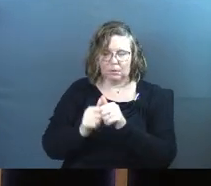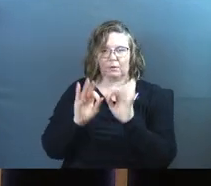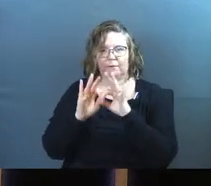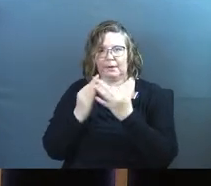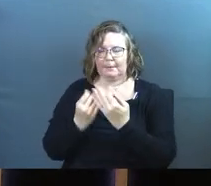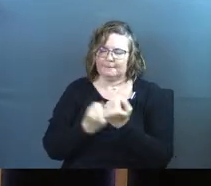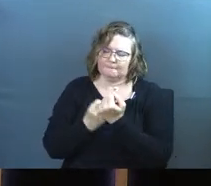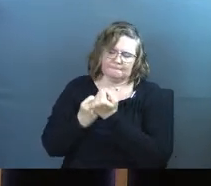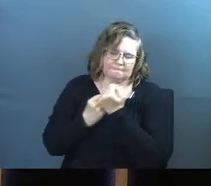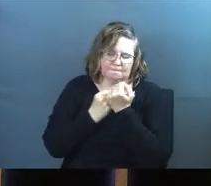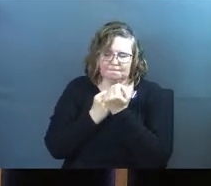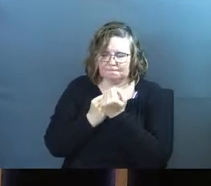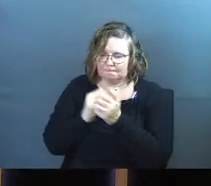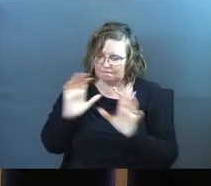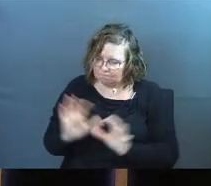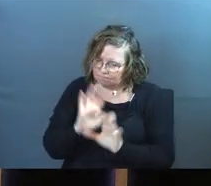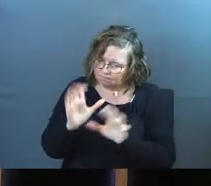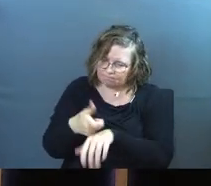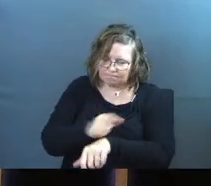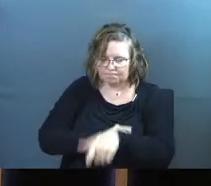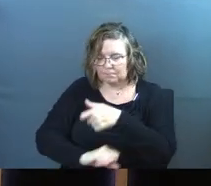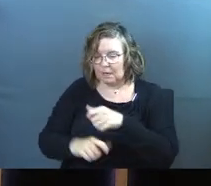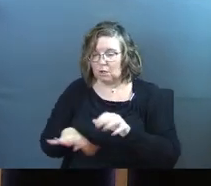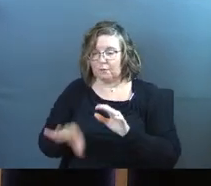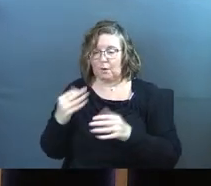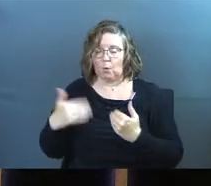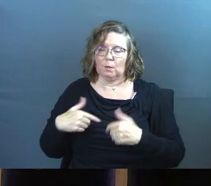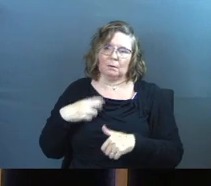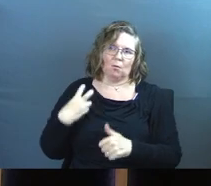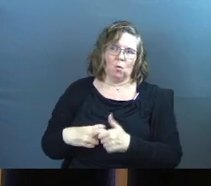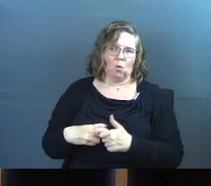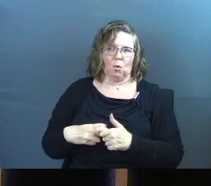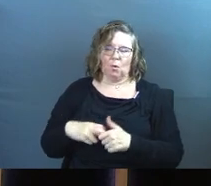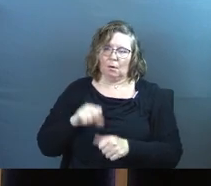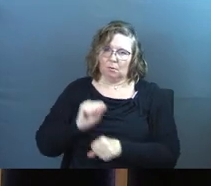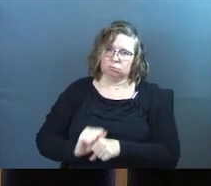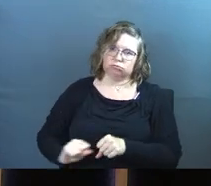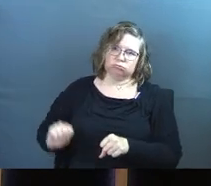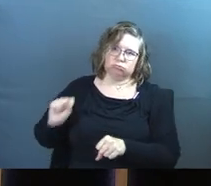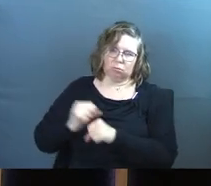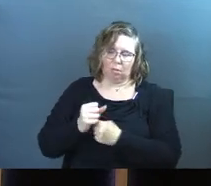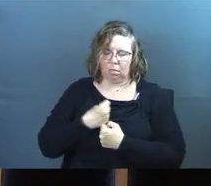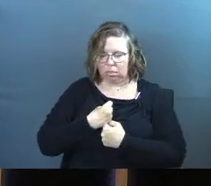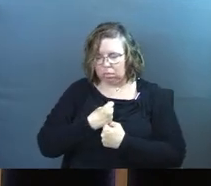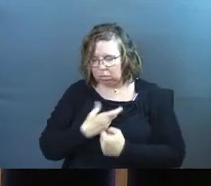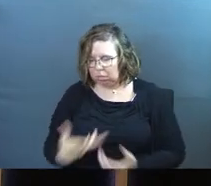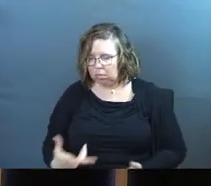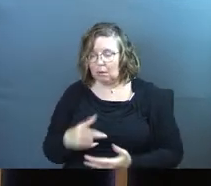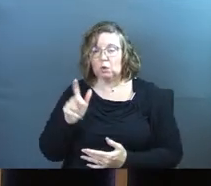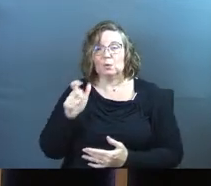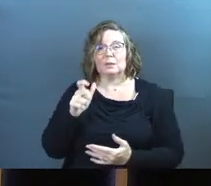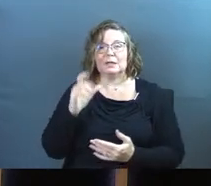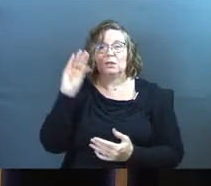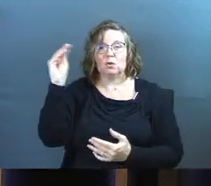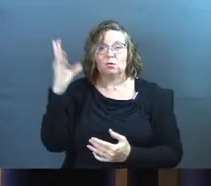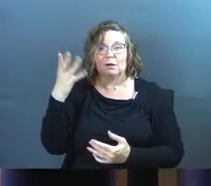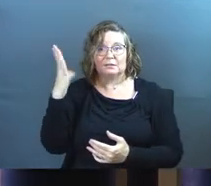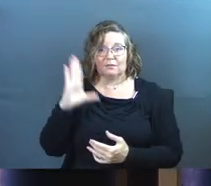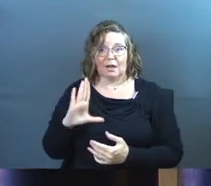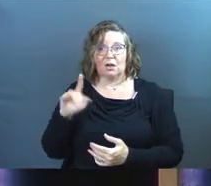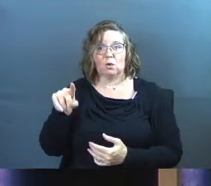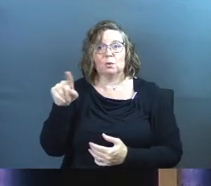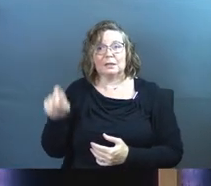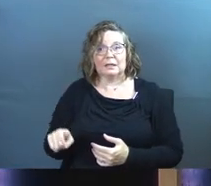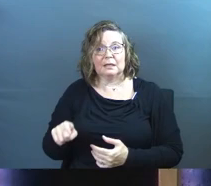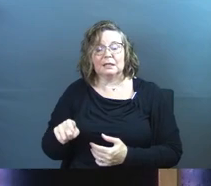and you have found it a difficult lift. And you are in a space where you need the grace of God